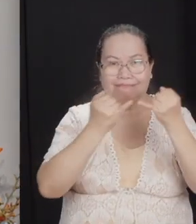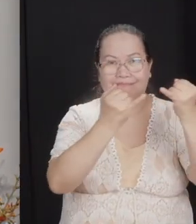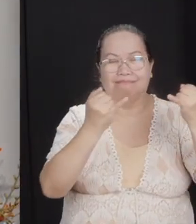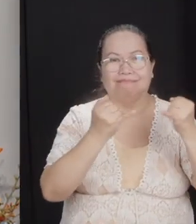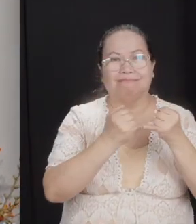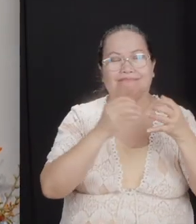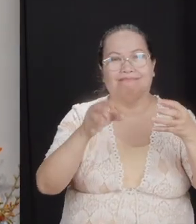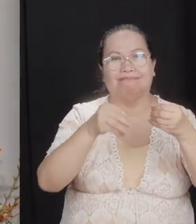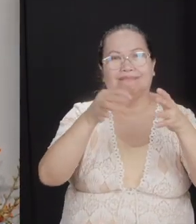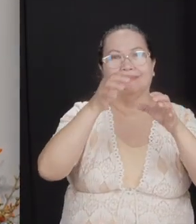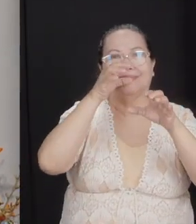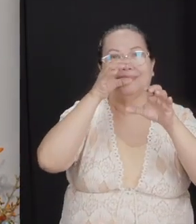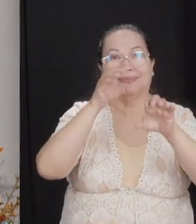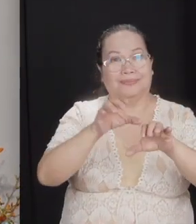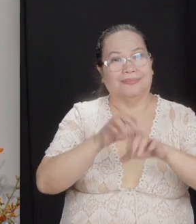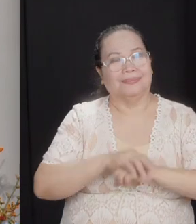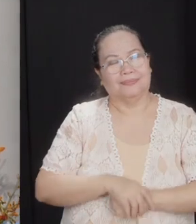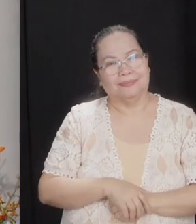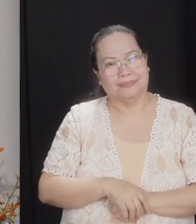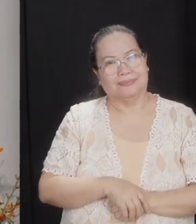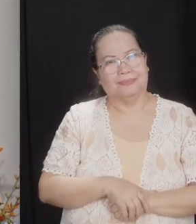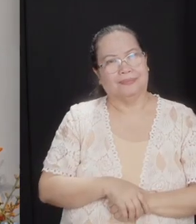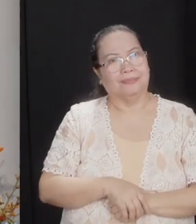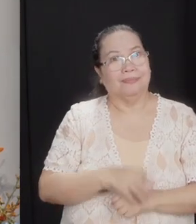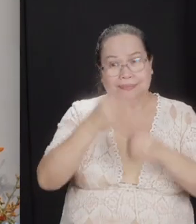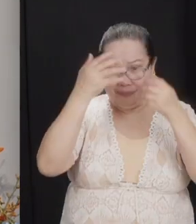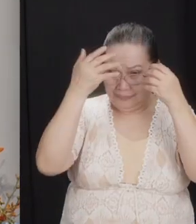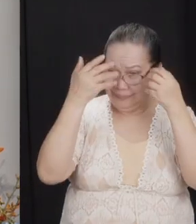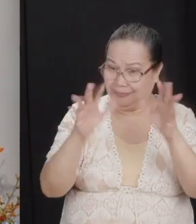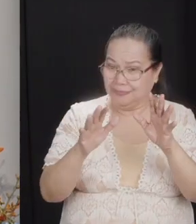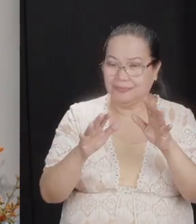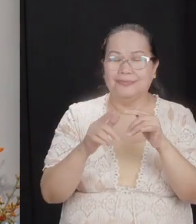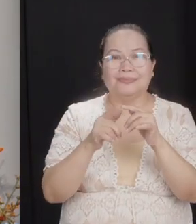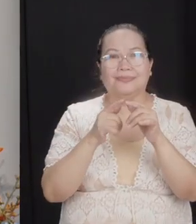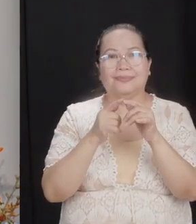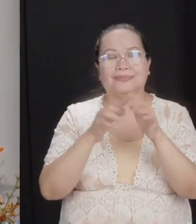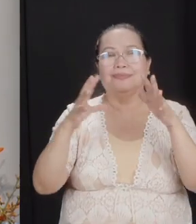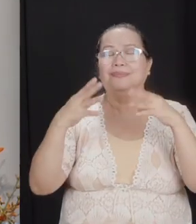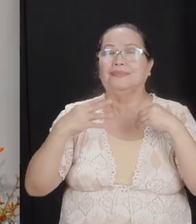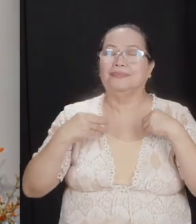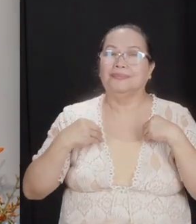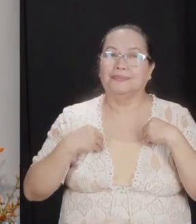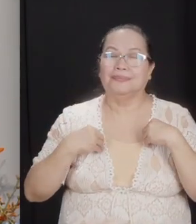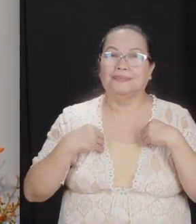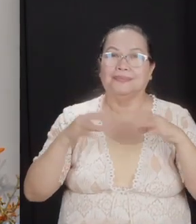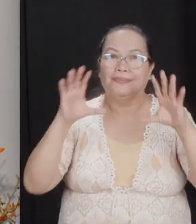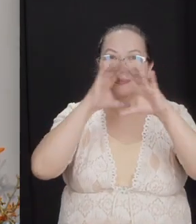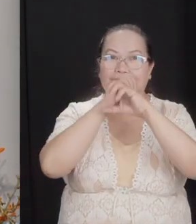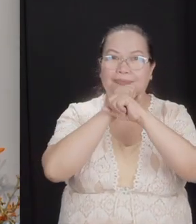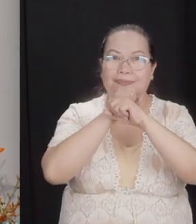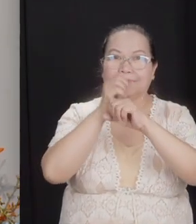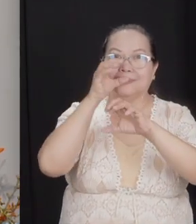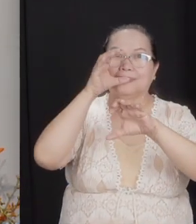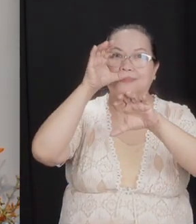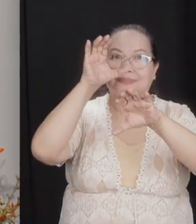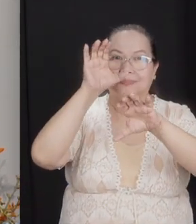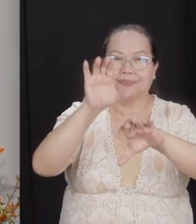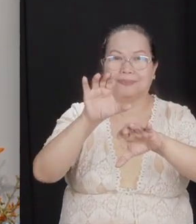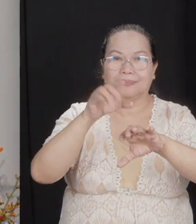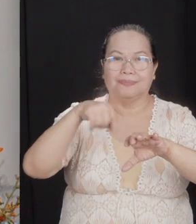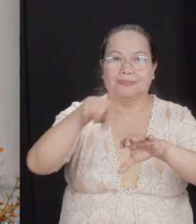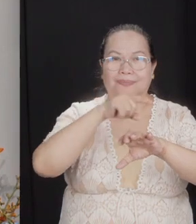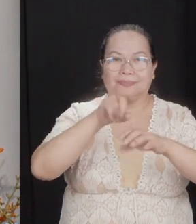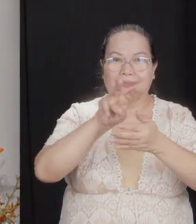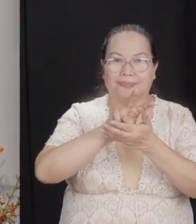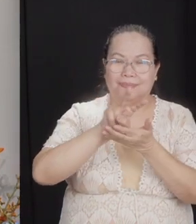this command. Now, after this, after the recognition, concluding with the command, we go to verses